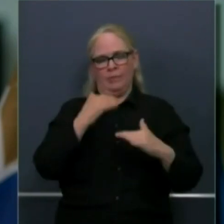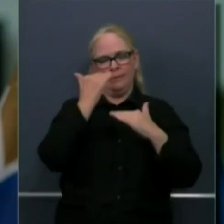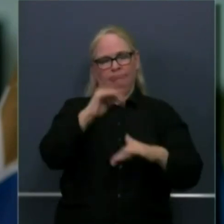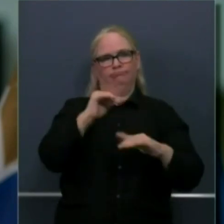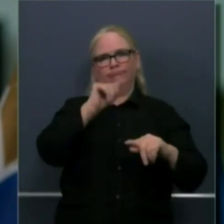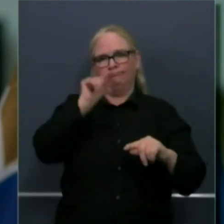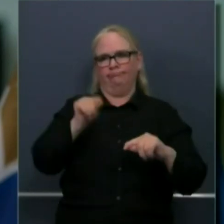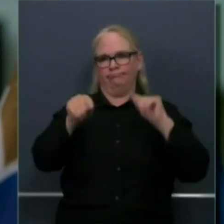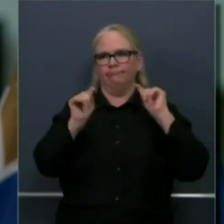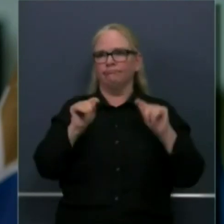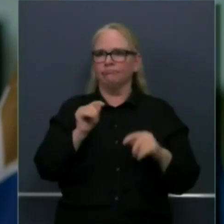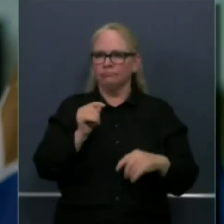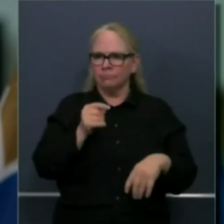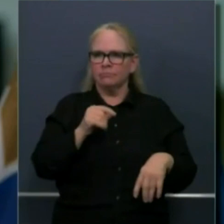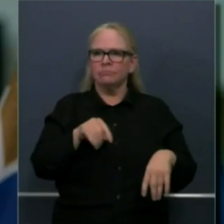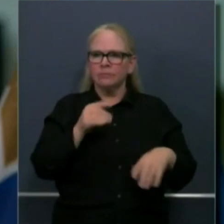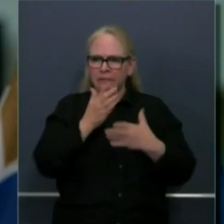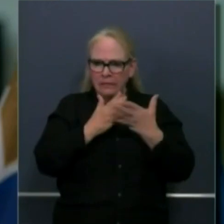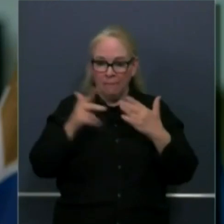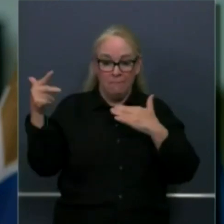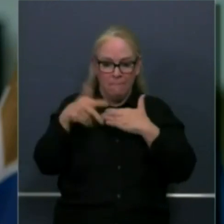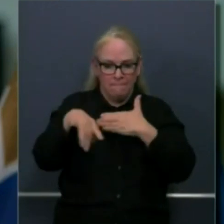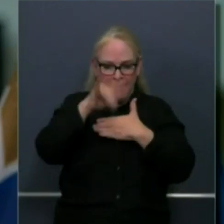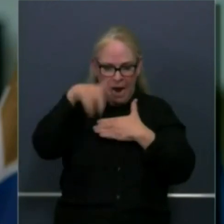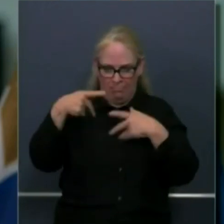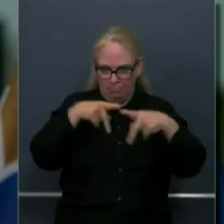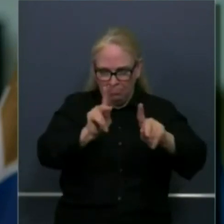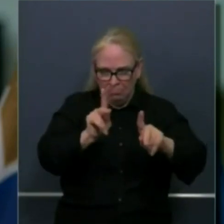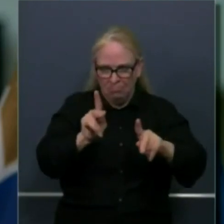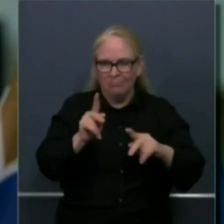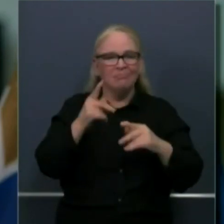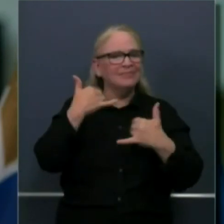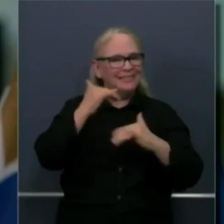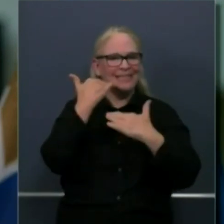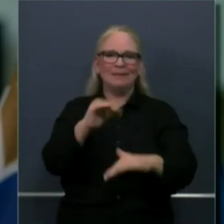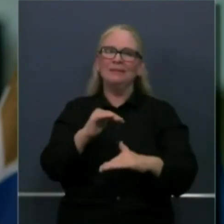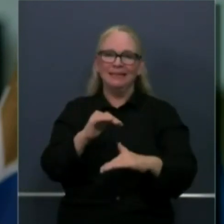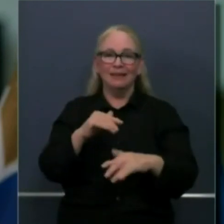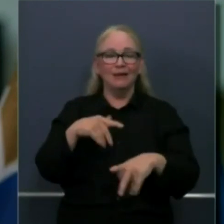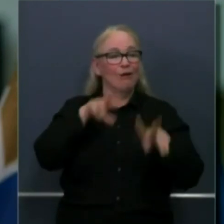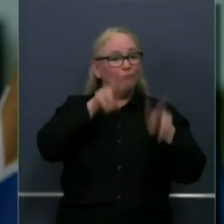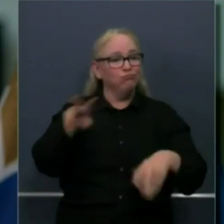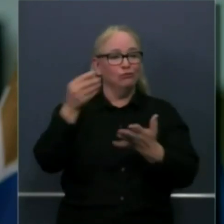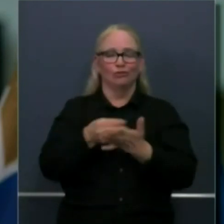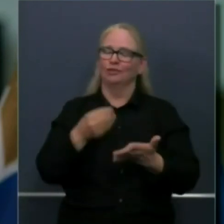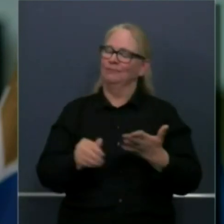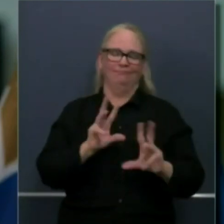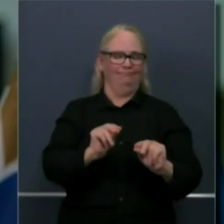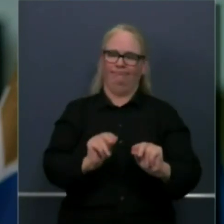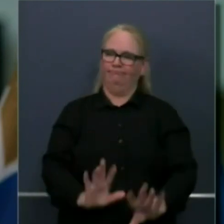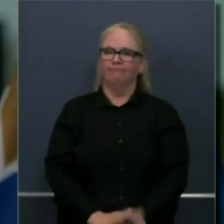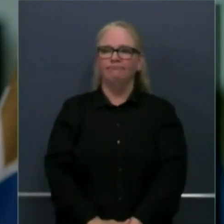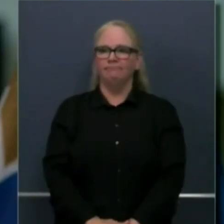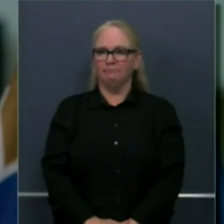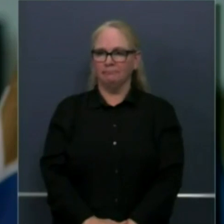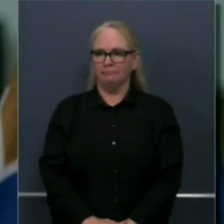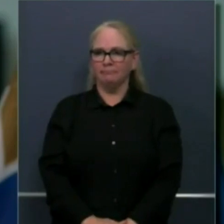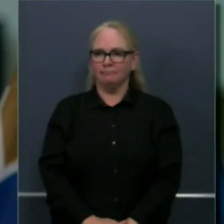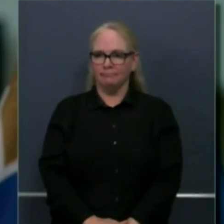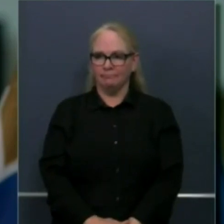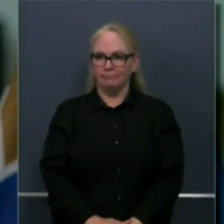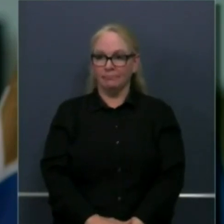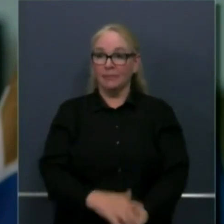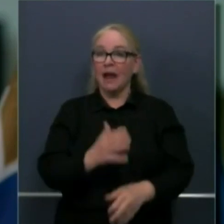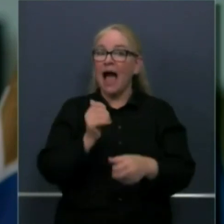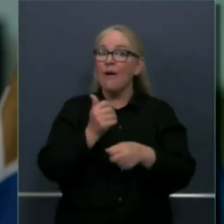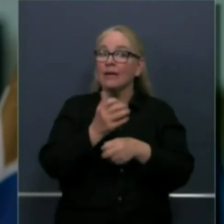those guidelines they're available as I speak on our covid19.ca.gov website you could go to